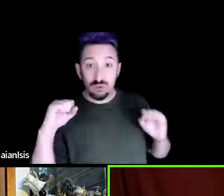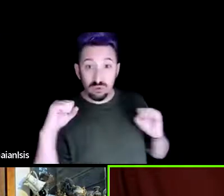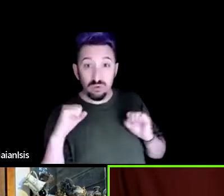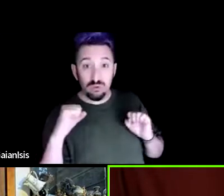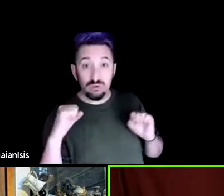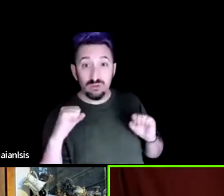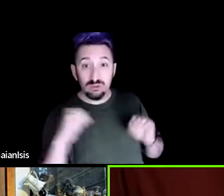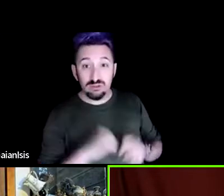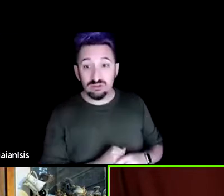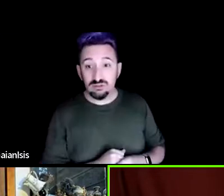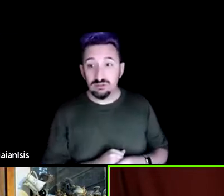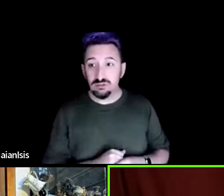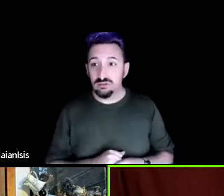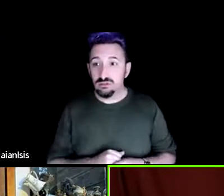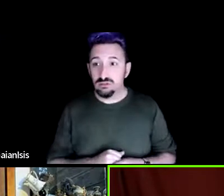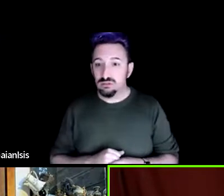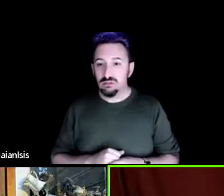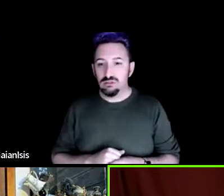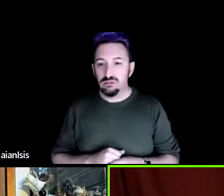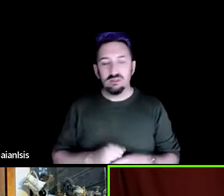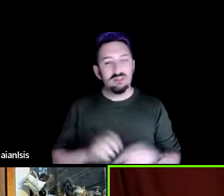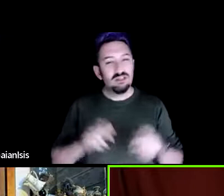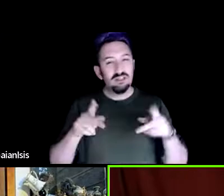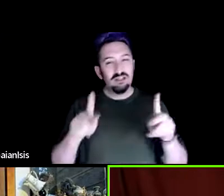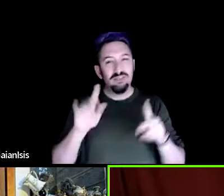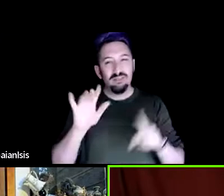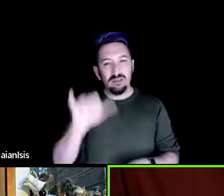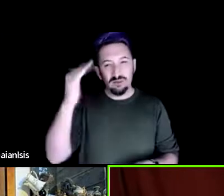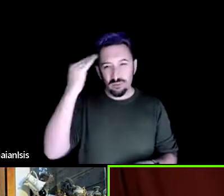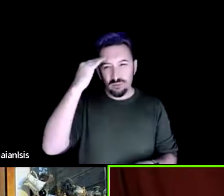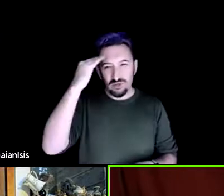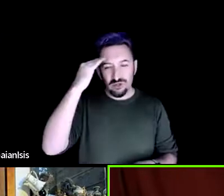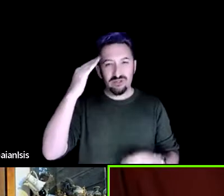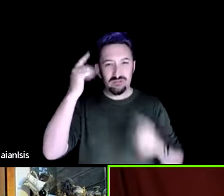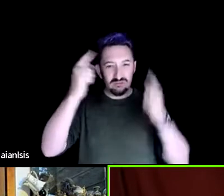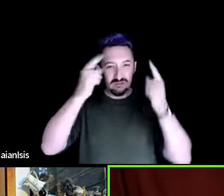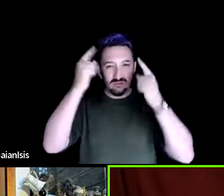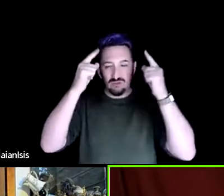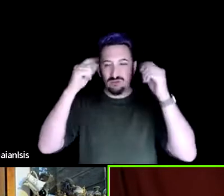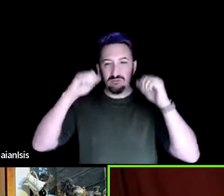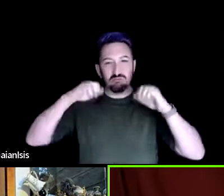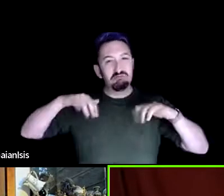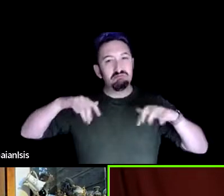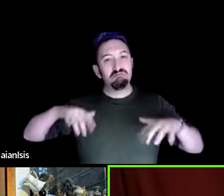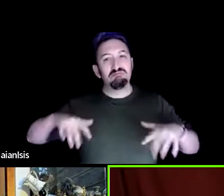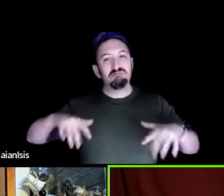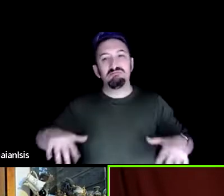Let those threads of awareness, those roots go down deeper. Just breathe them with an out breath.